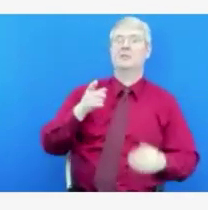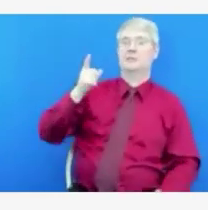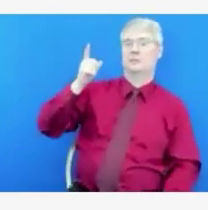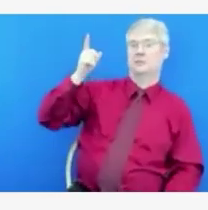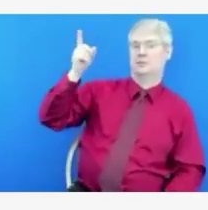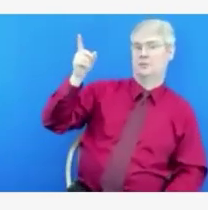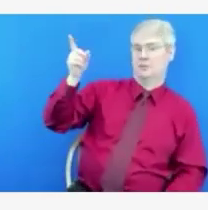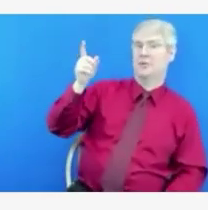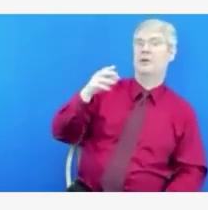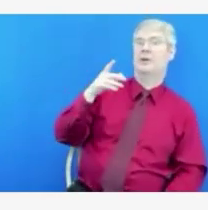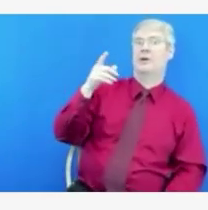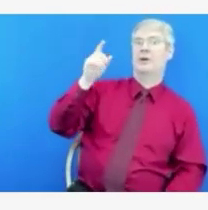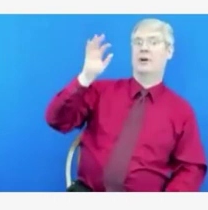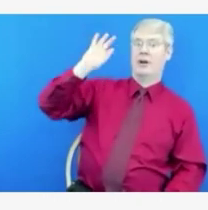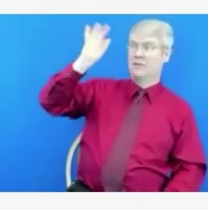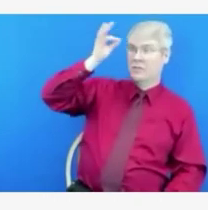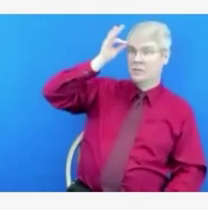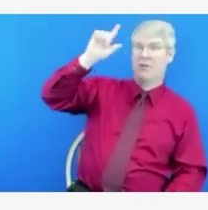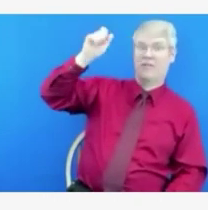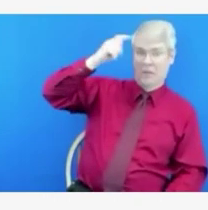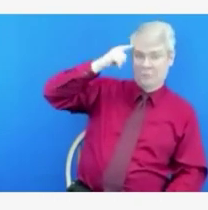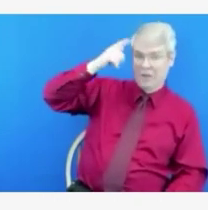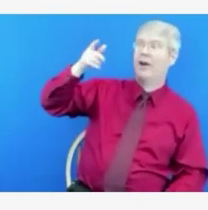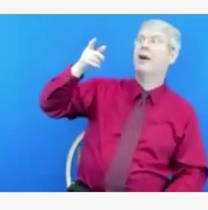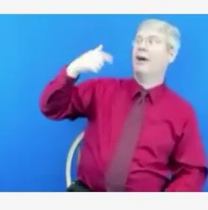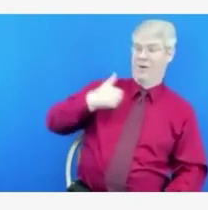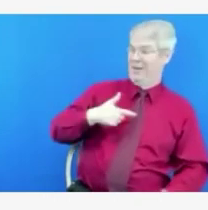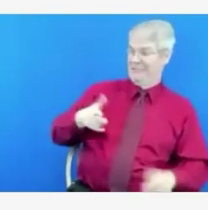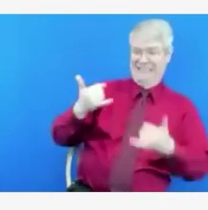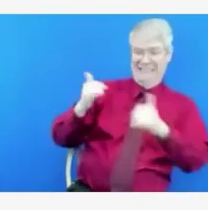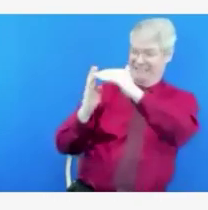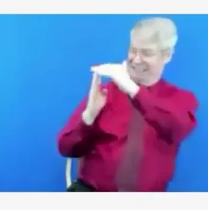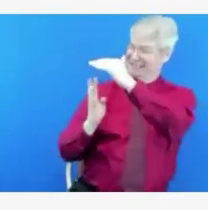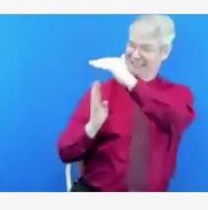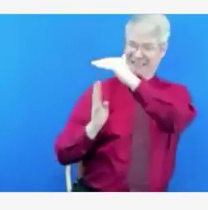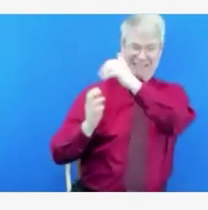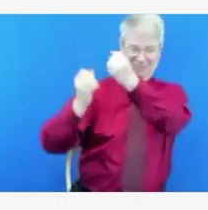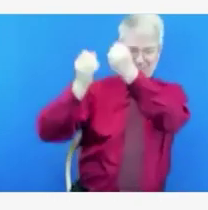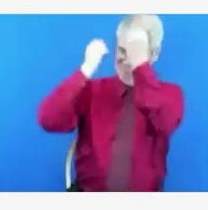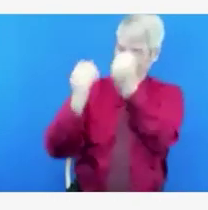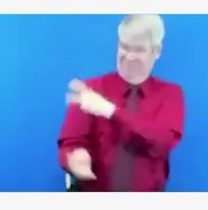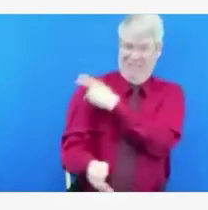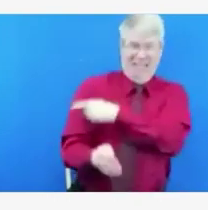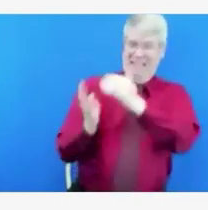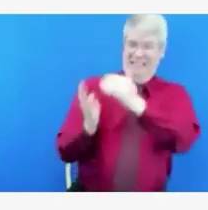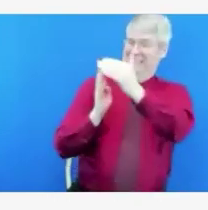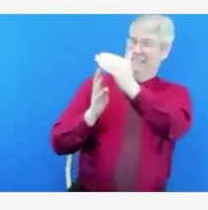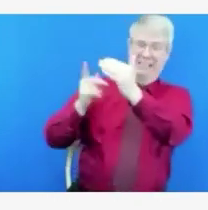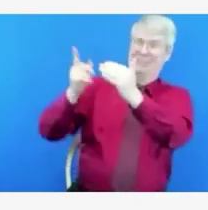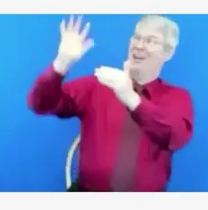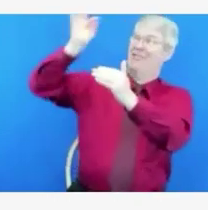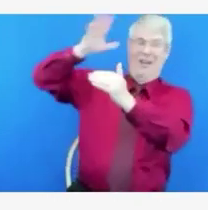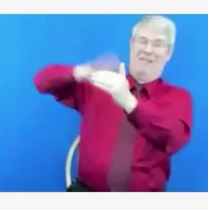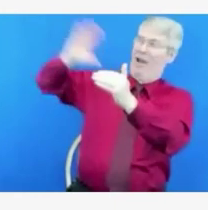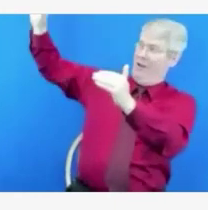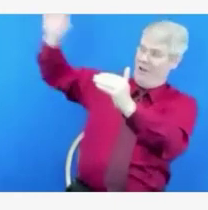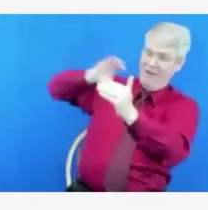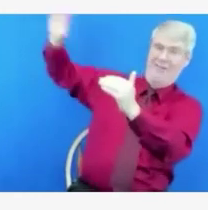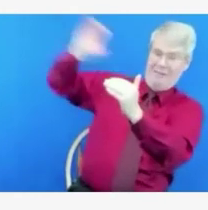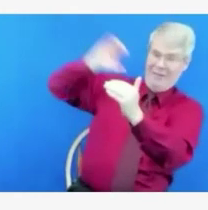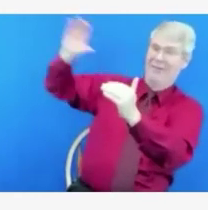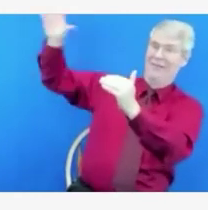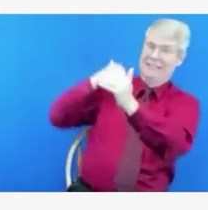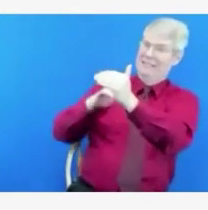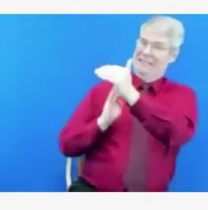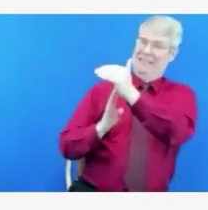back down, which we hope is soon. We don't know if that's soon, but we hope is soon until we can get back to our normal standard of care across our